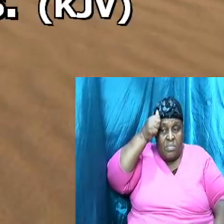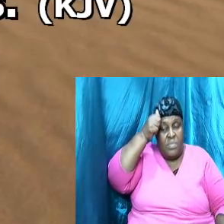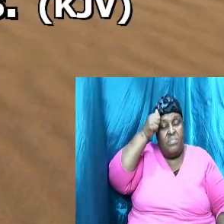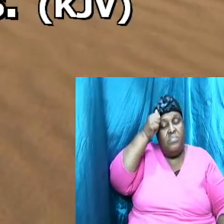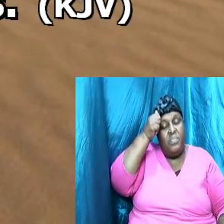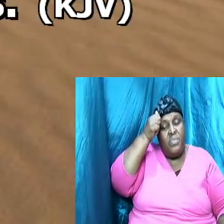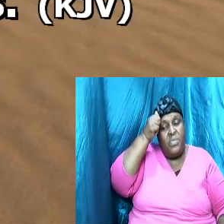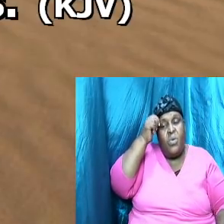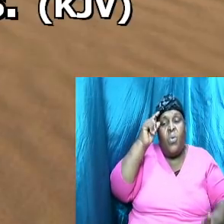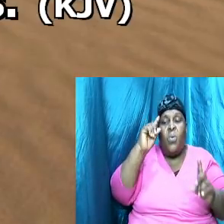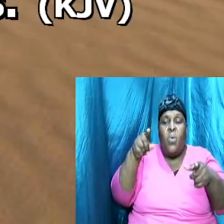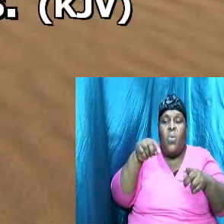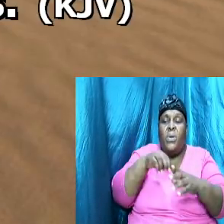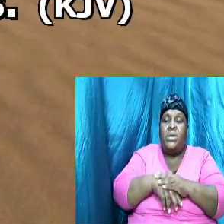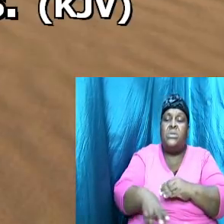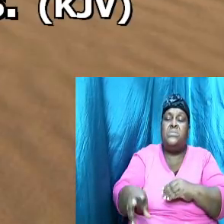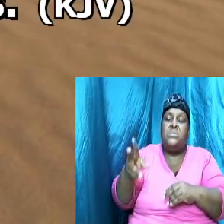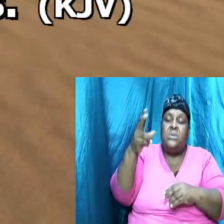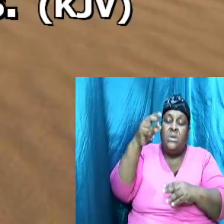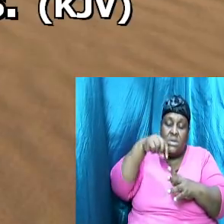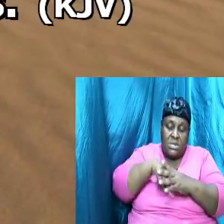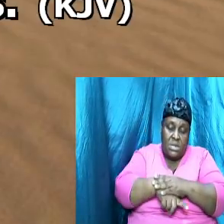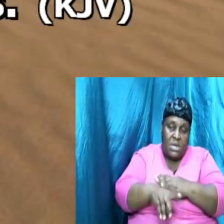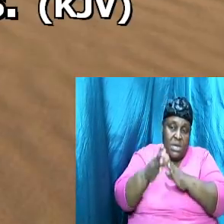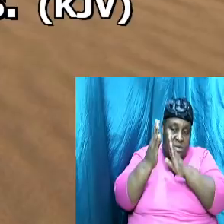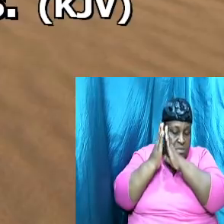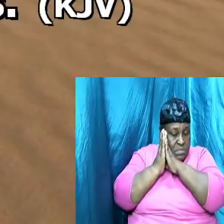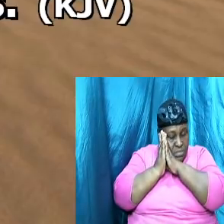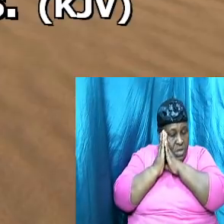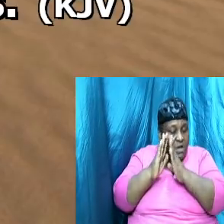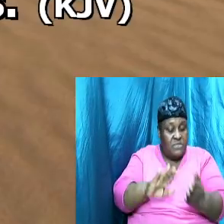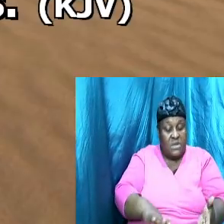went into a deep sleep of death